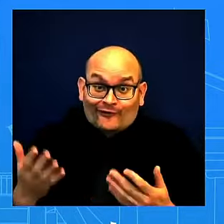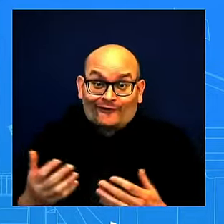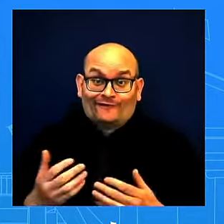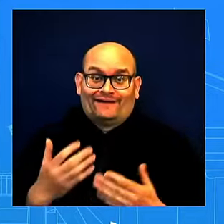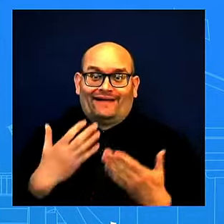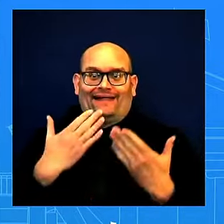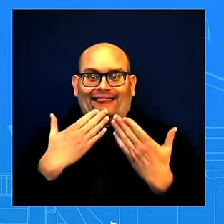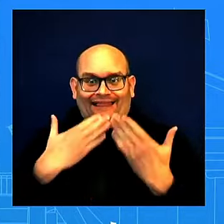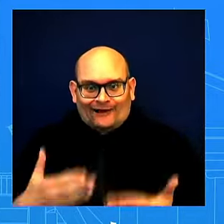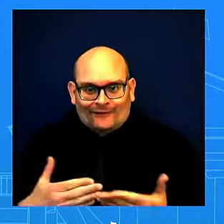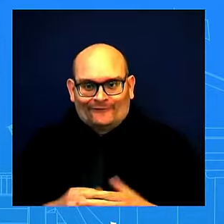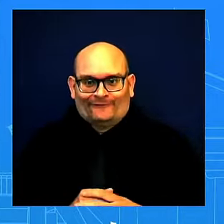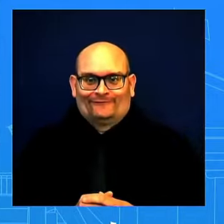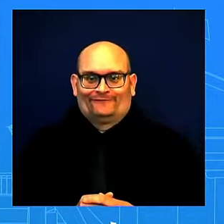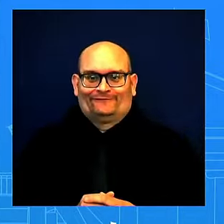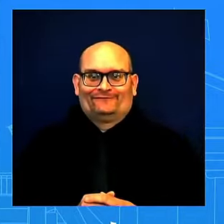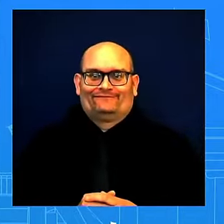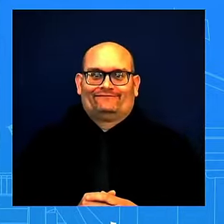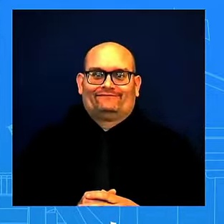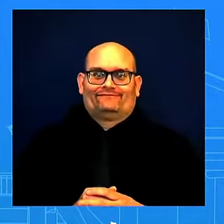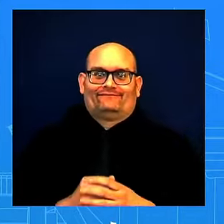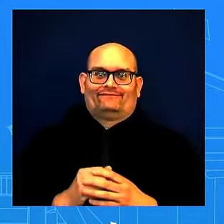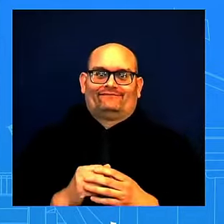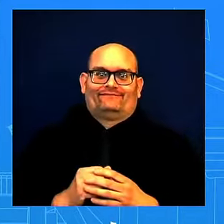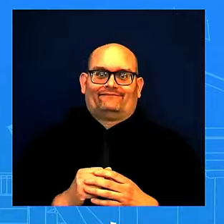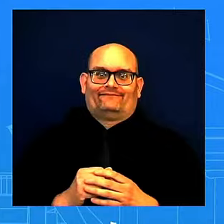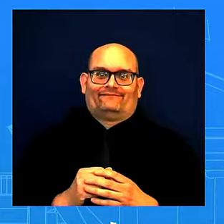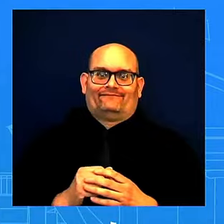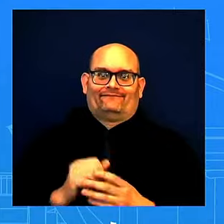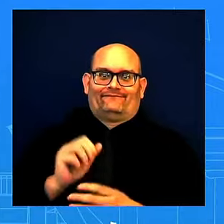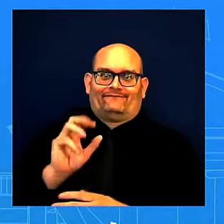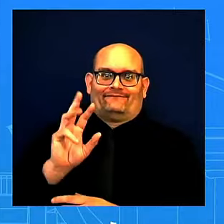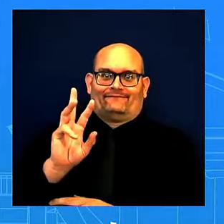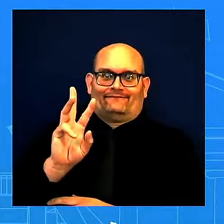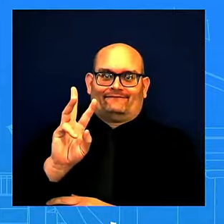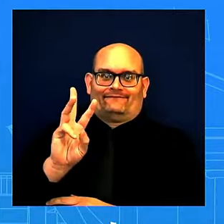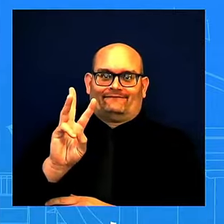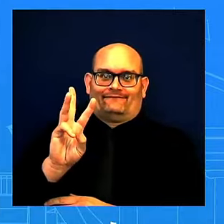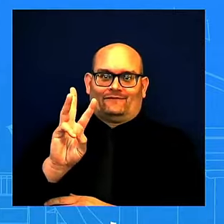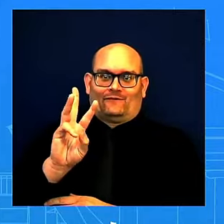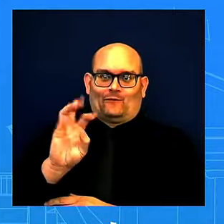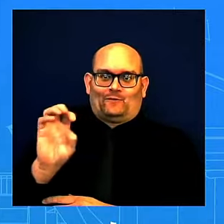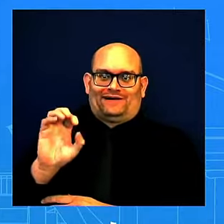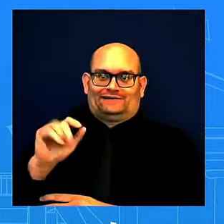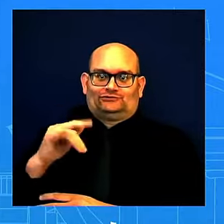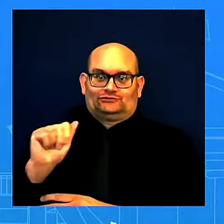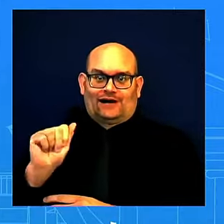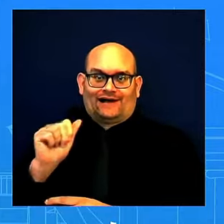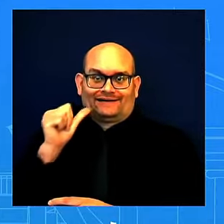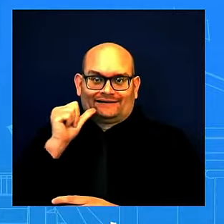I was going to say Ouija, but you're not Ouija. Yesterday she was, said good afternoon. Anyway.